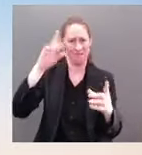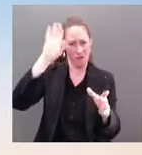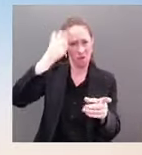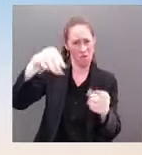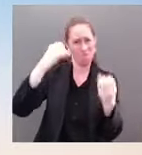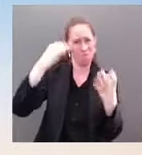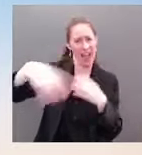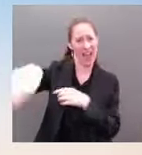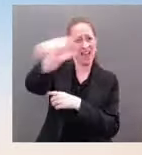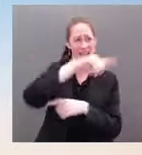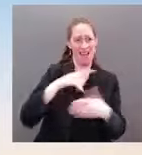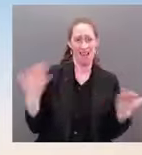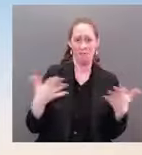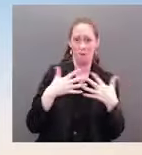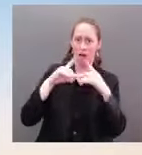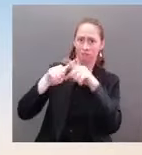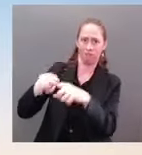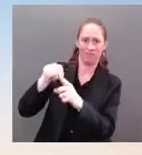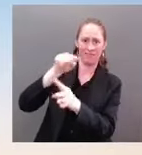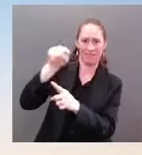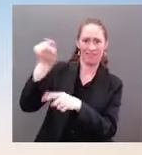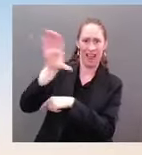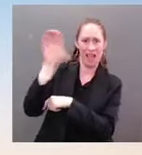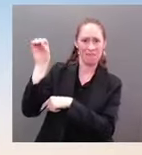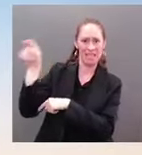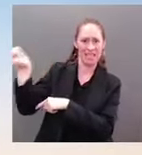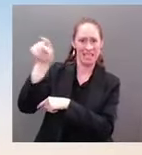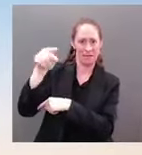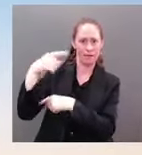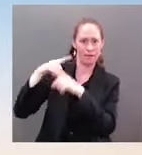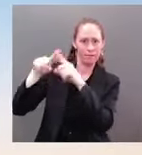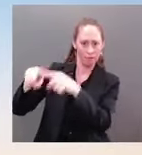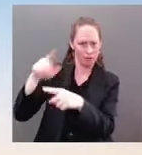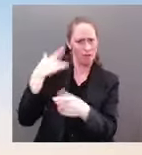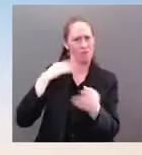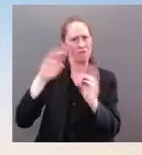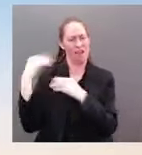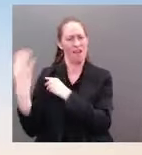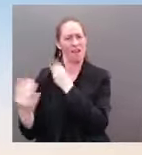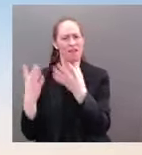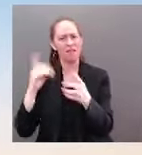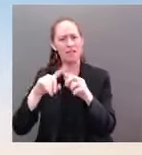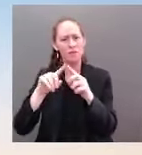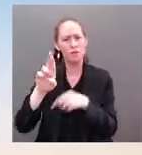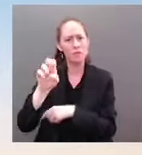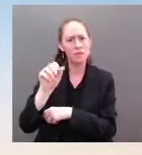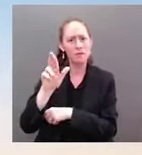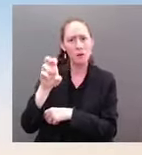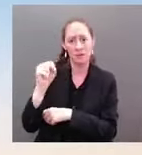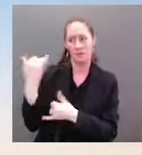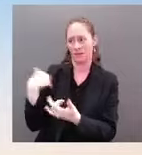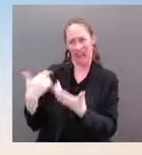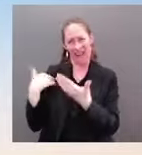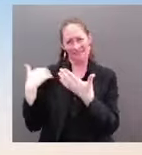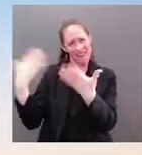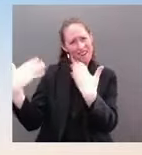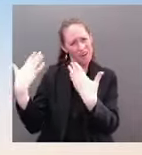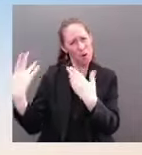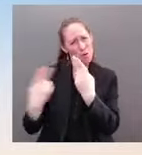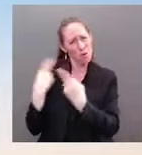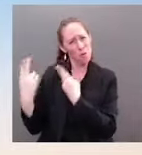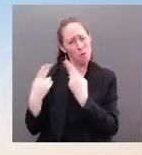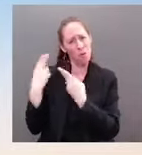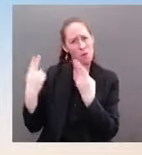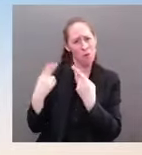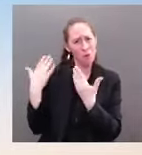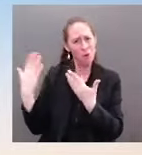The fact sheet released alongside the President's statement contains the specific actions that we're calling companies to do. I would